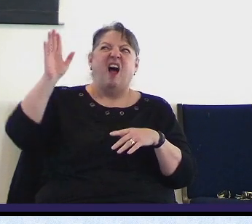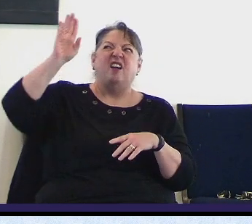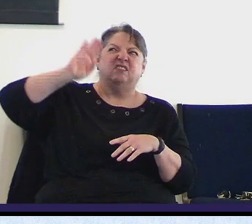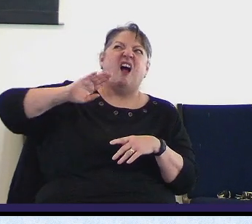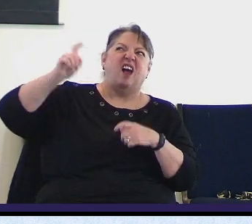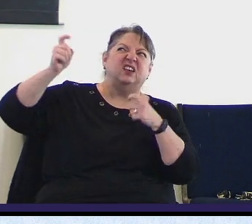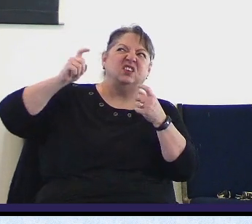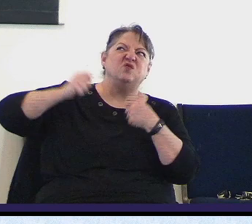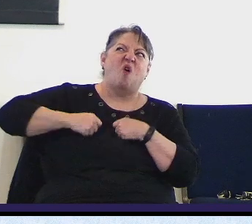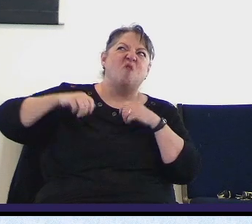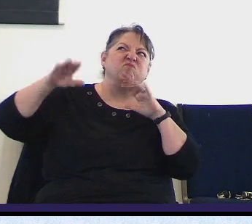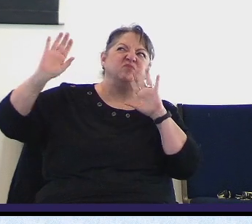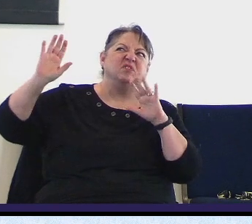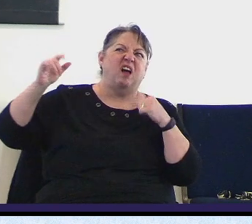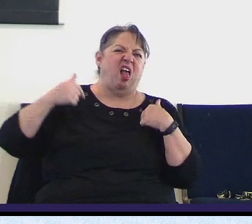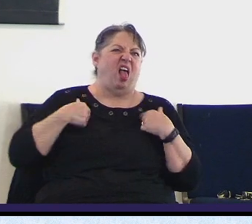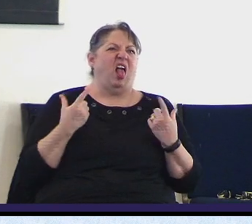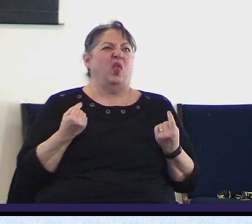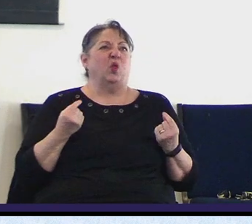need to do anything.